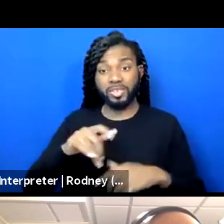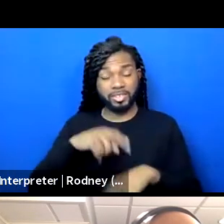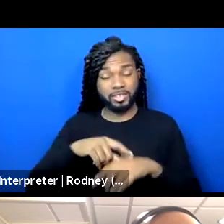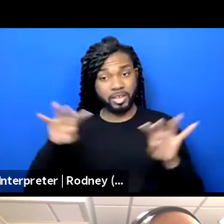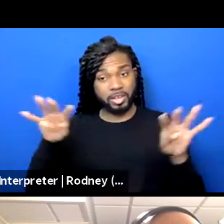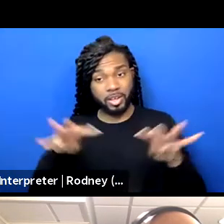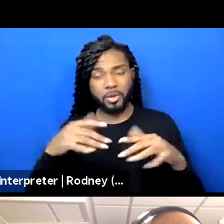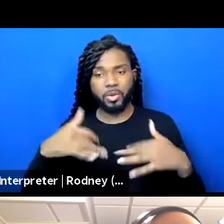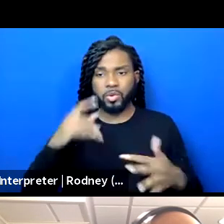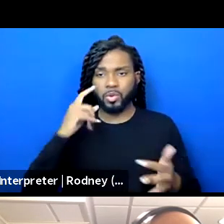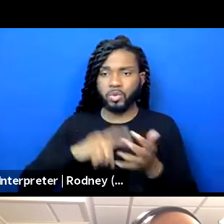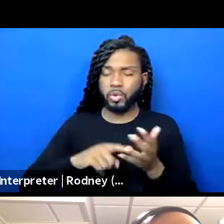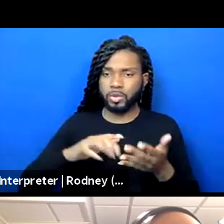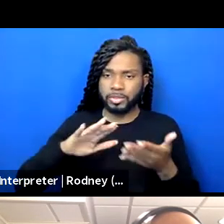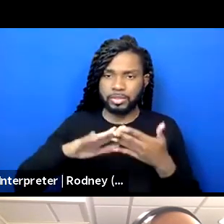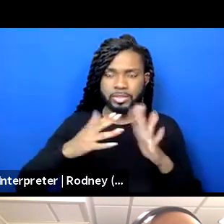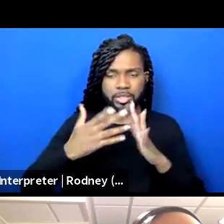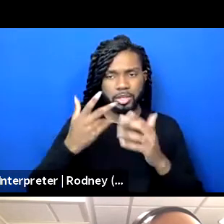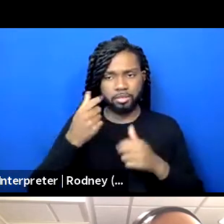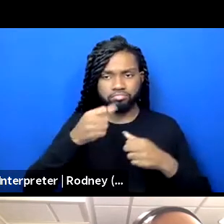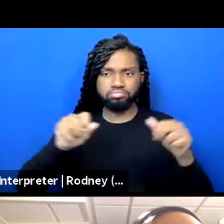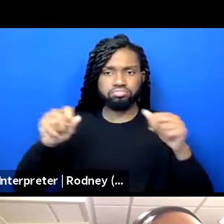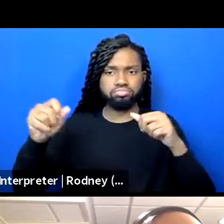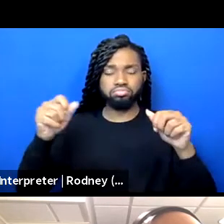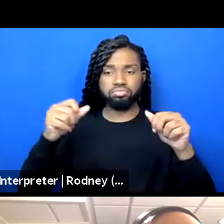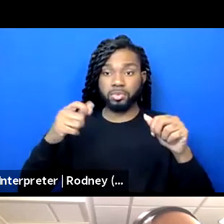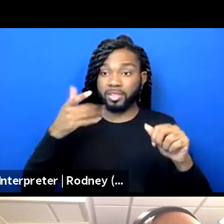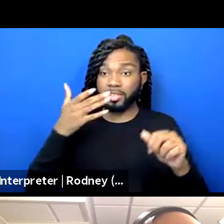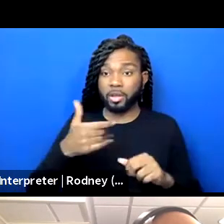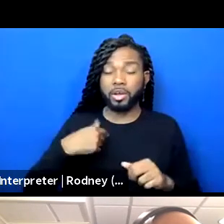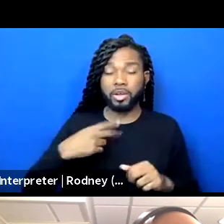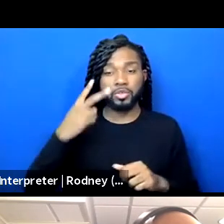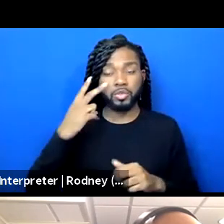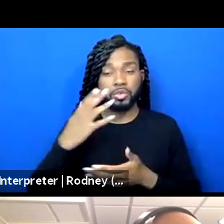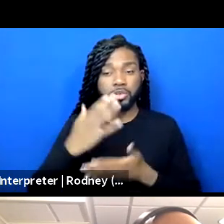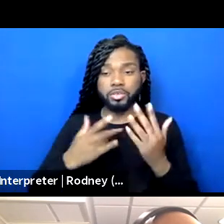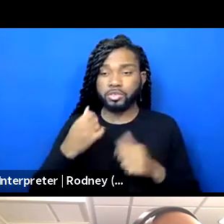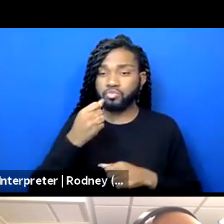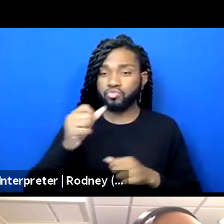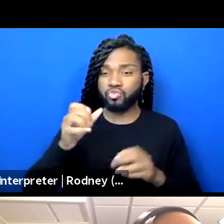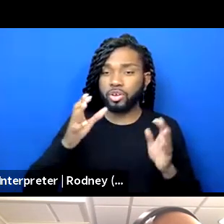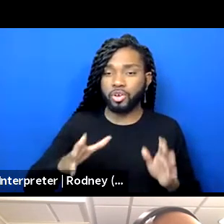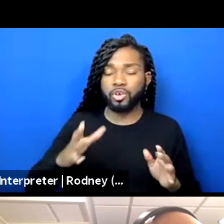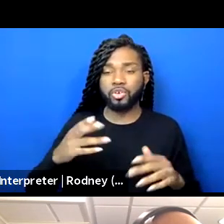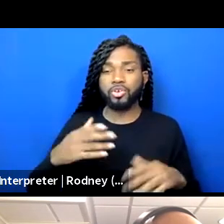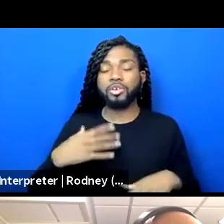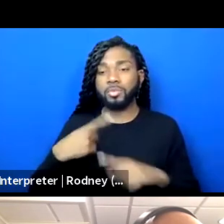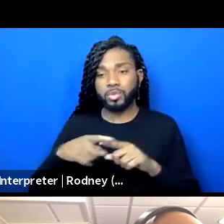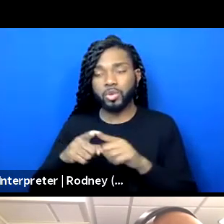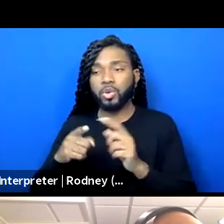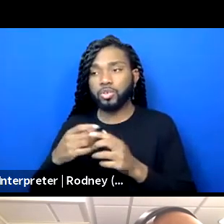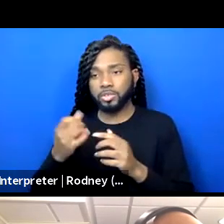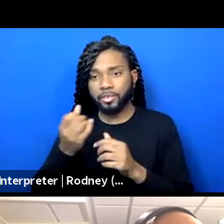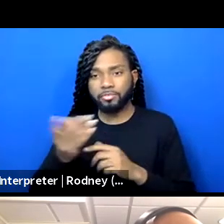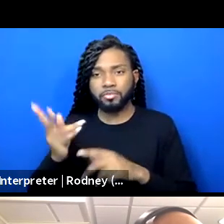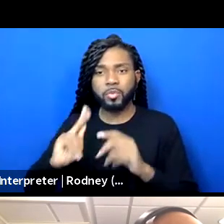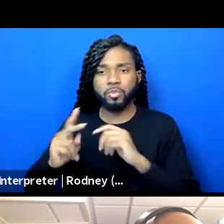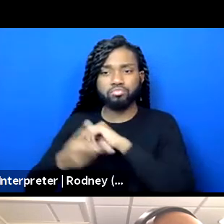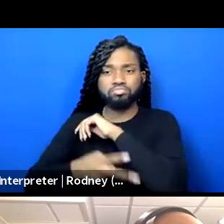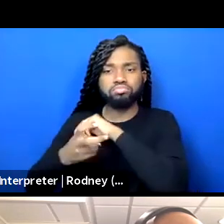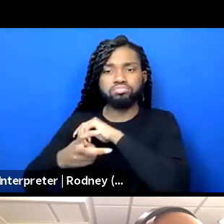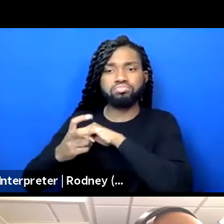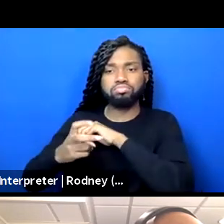uprising emerge. Their eyes saw wild rioters and the spectacle of looters breaking into businesses.